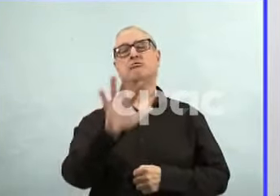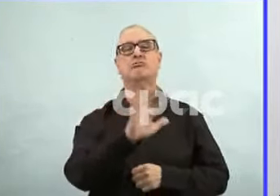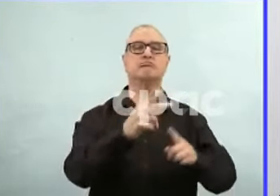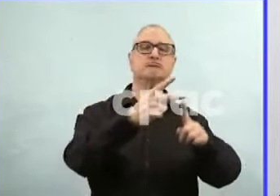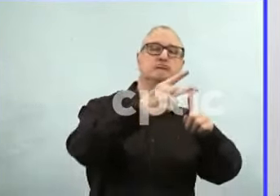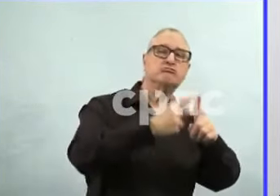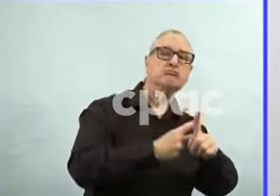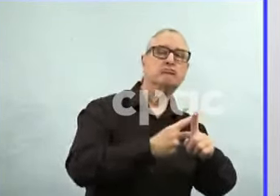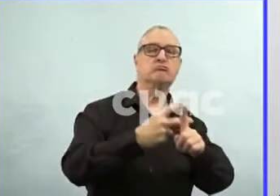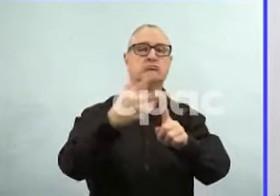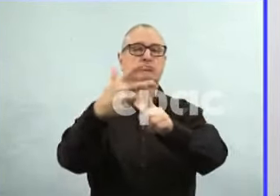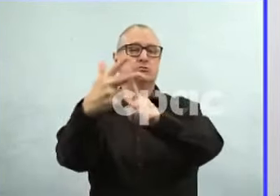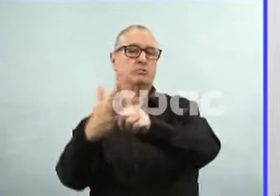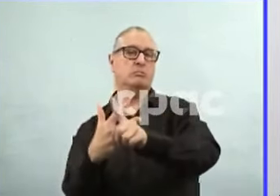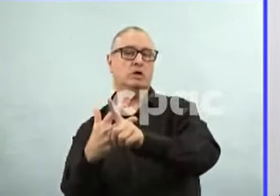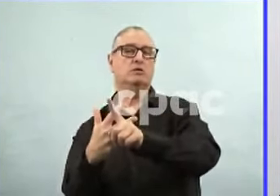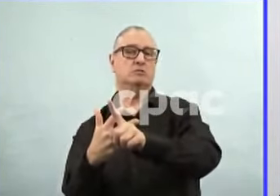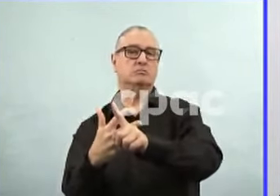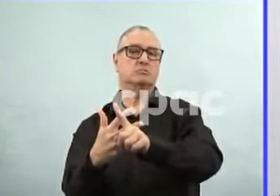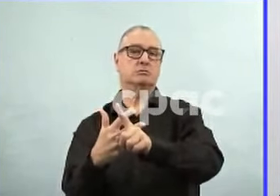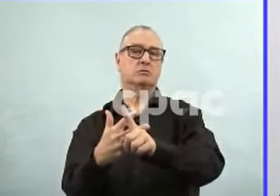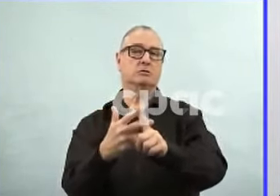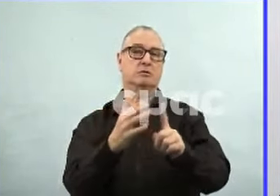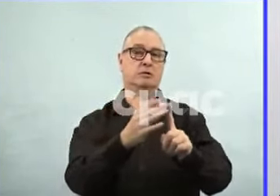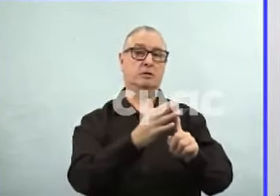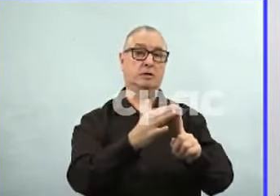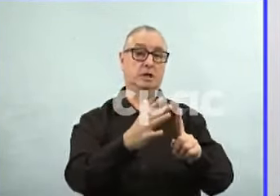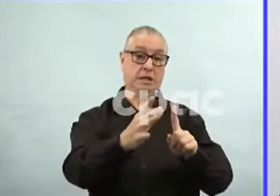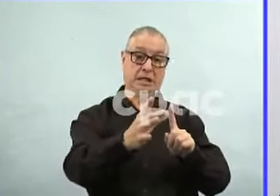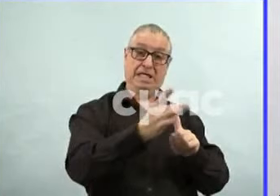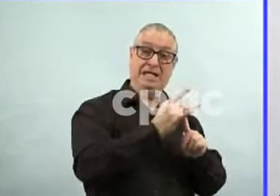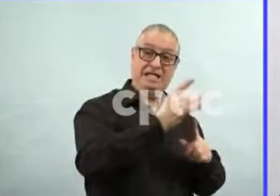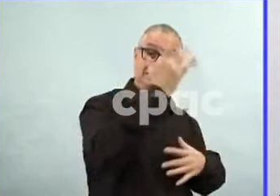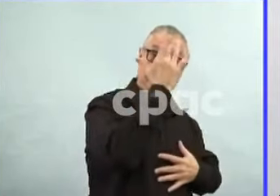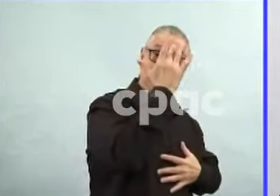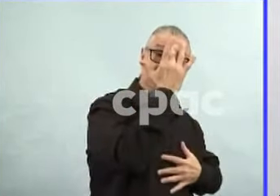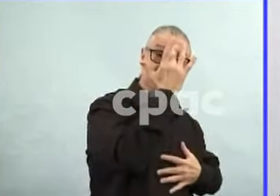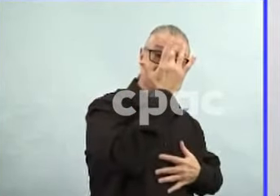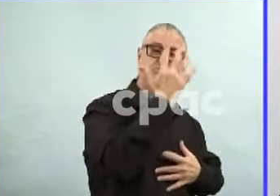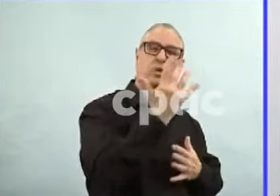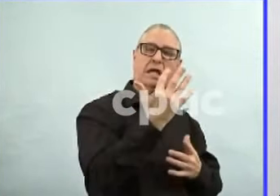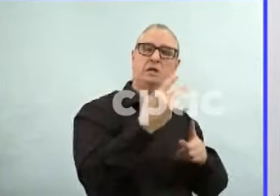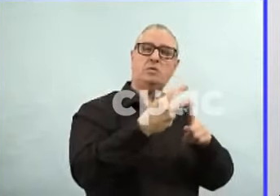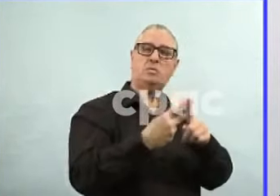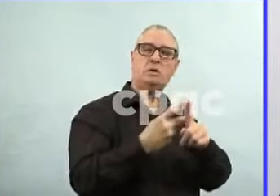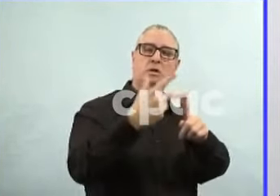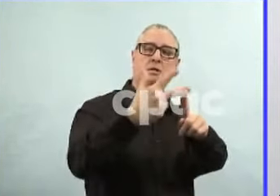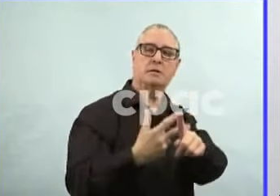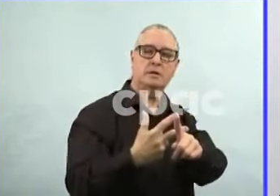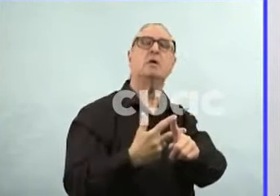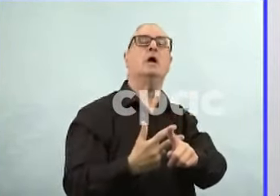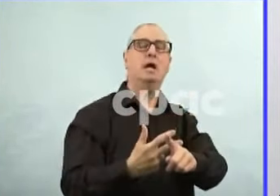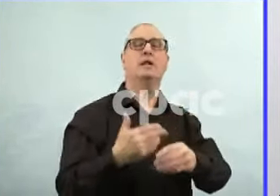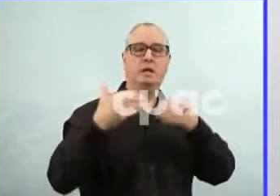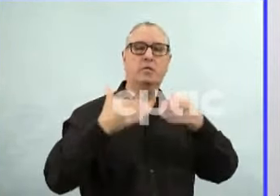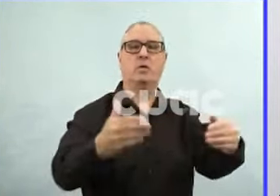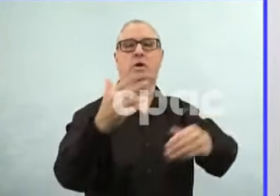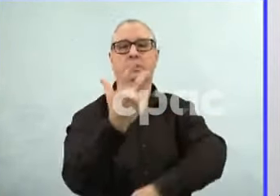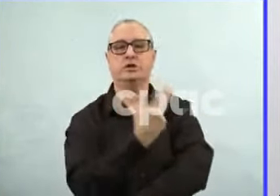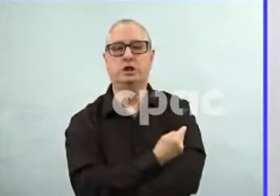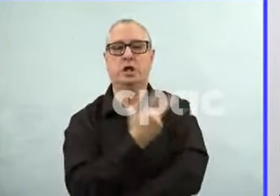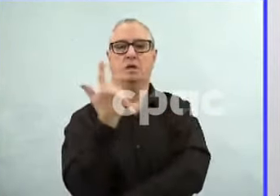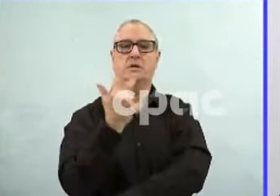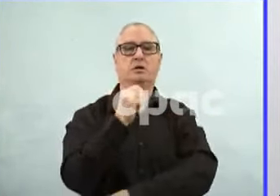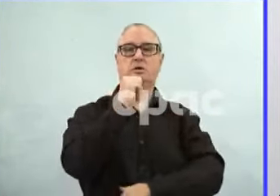and vaccination may give the body, the immune system, enough time to return to baseline. And